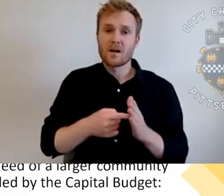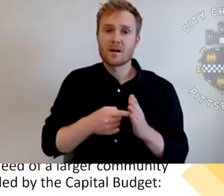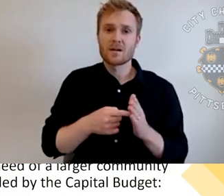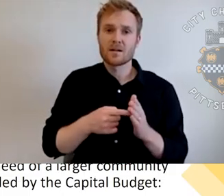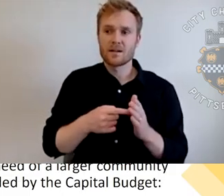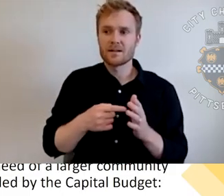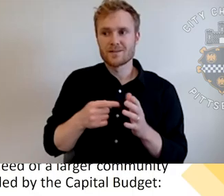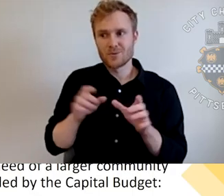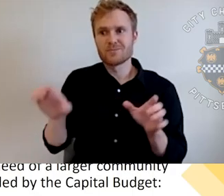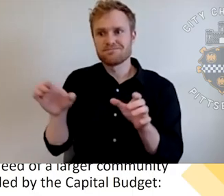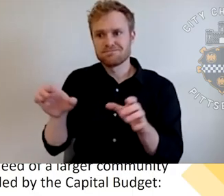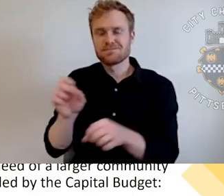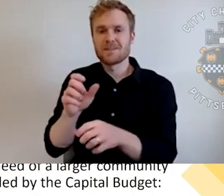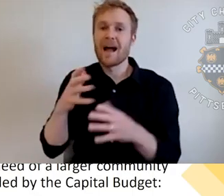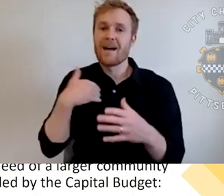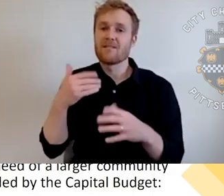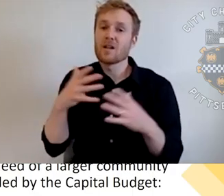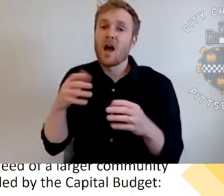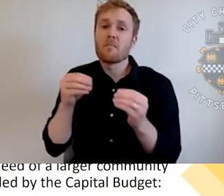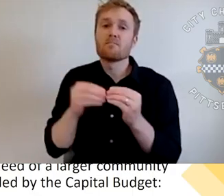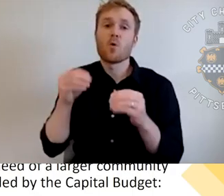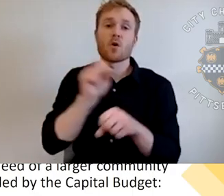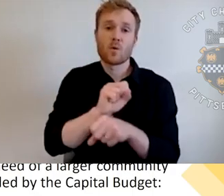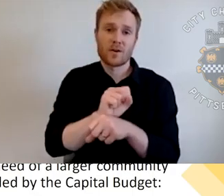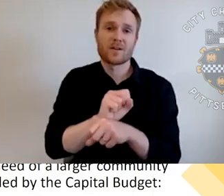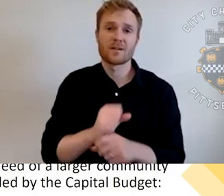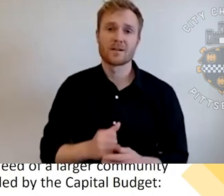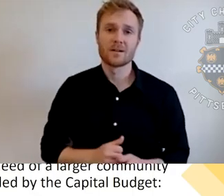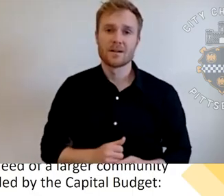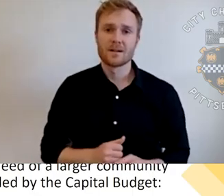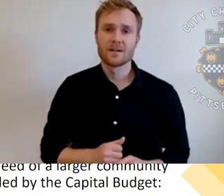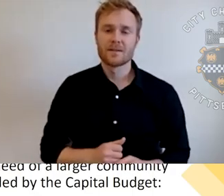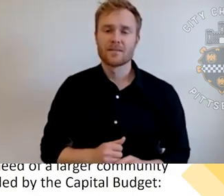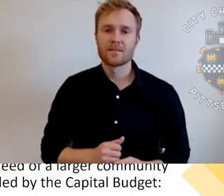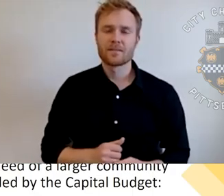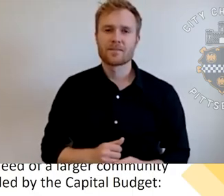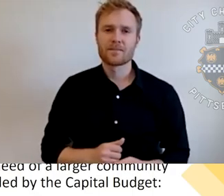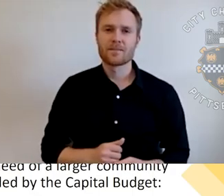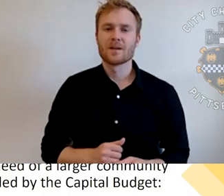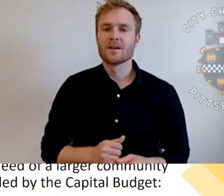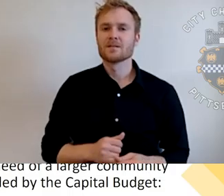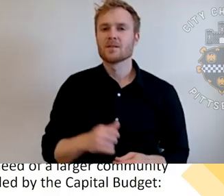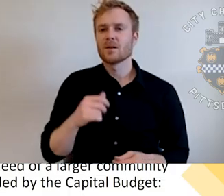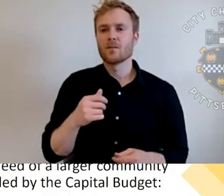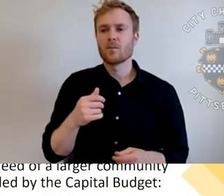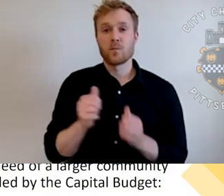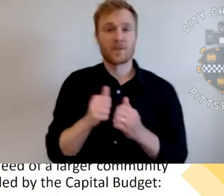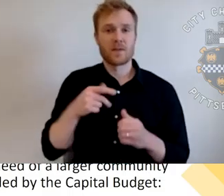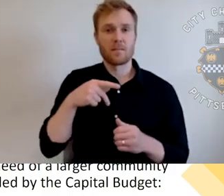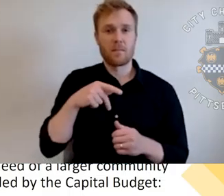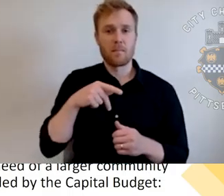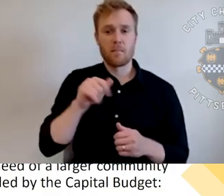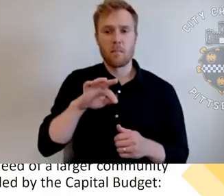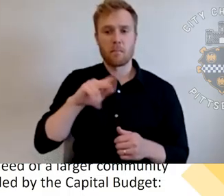more work to do, uh, with park master planning. And so what is a park master plan? Um, a park